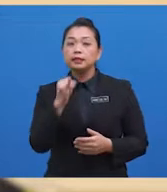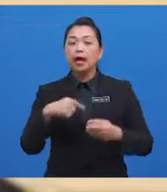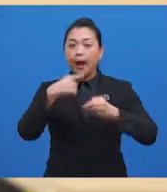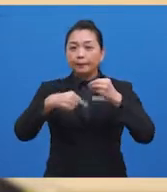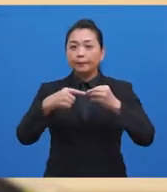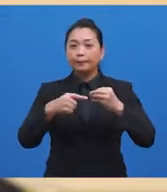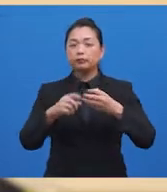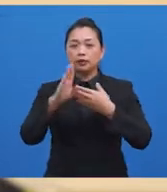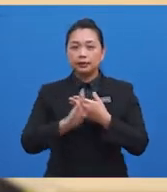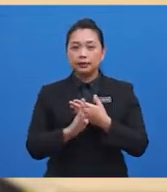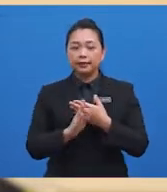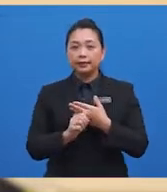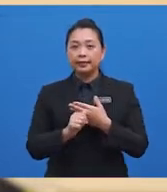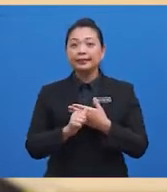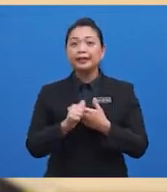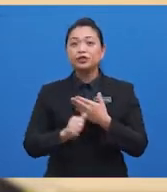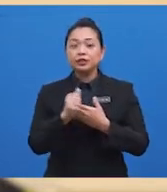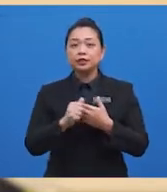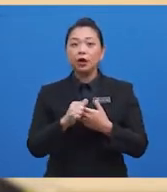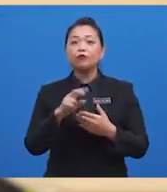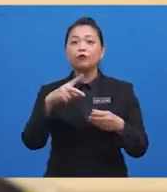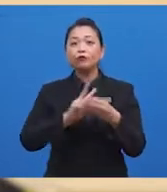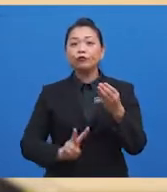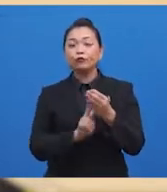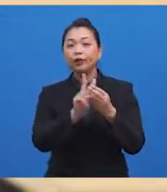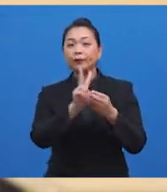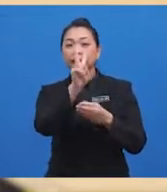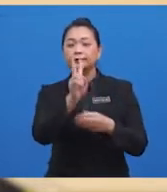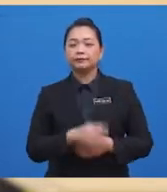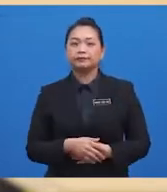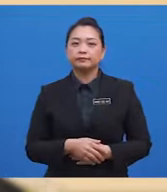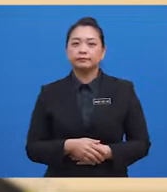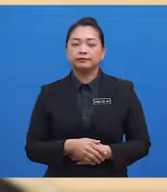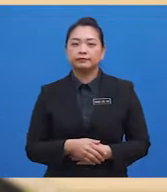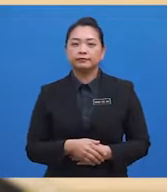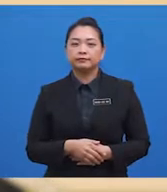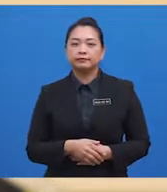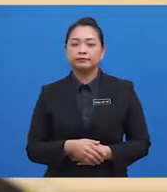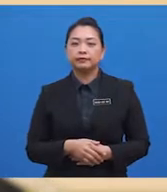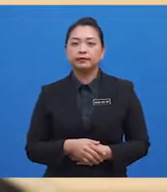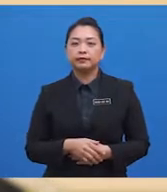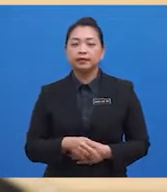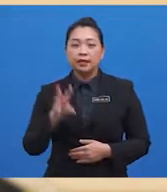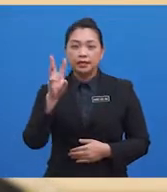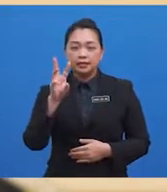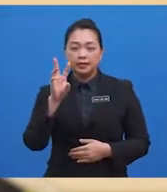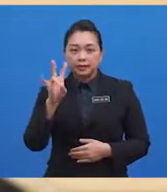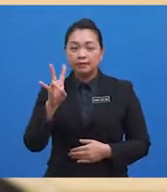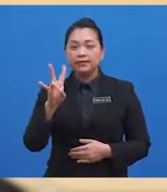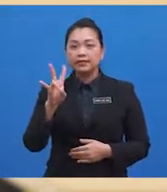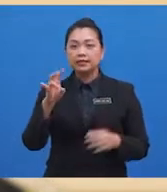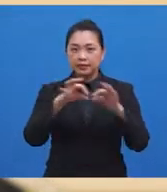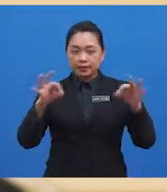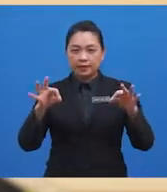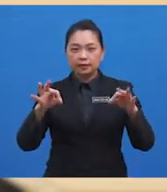vaping. That will be our third text. Now, seven sentences have been removed from the article.